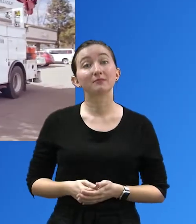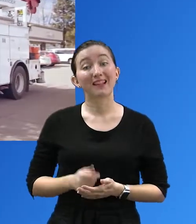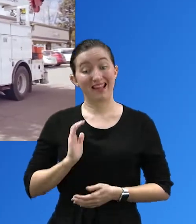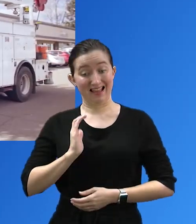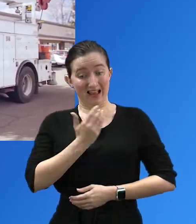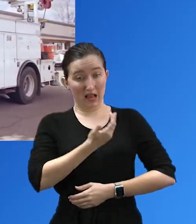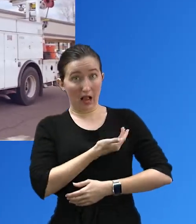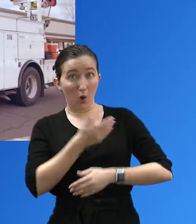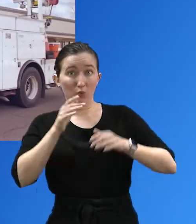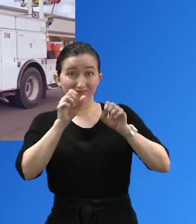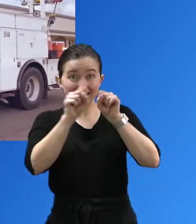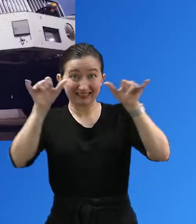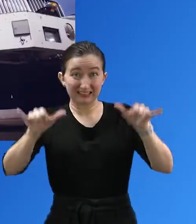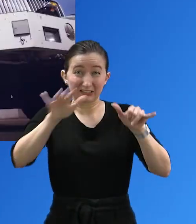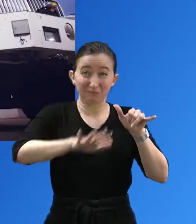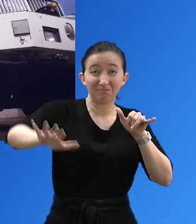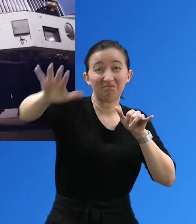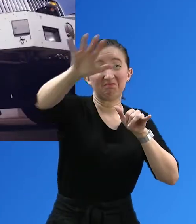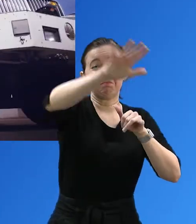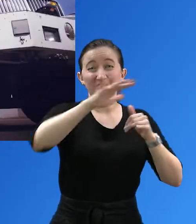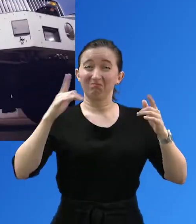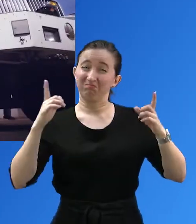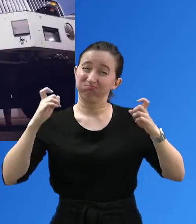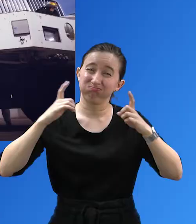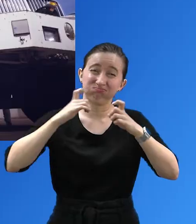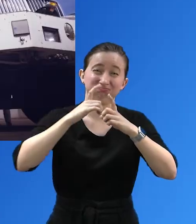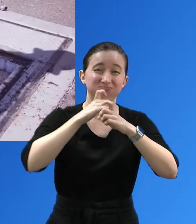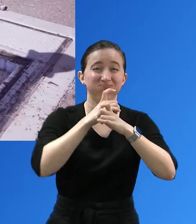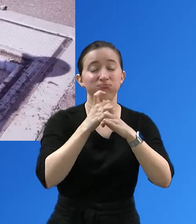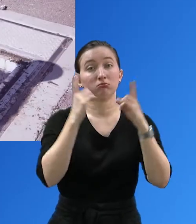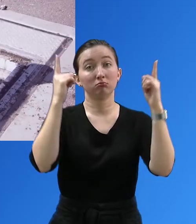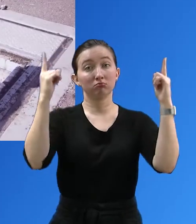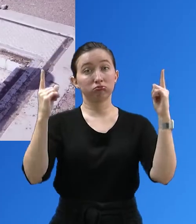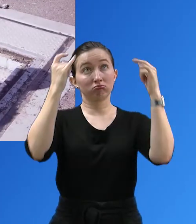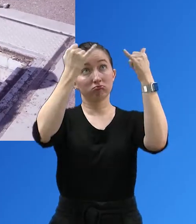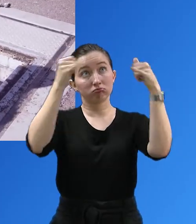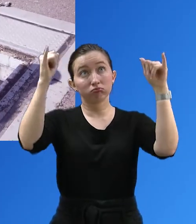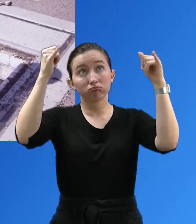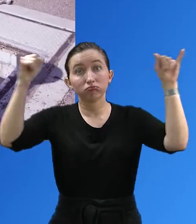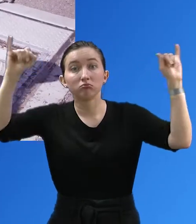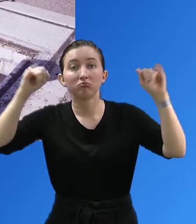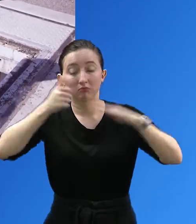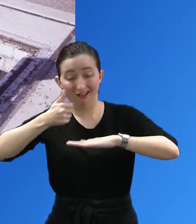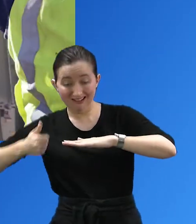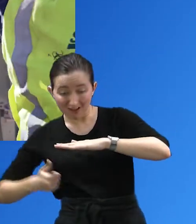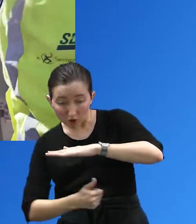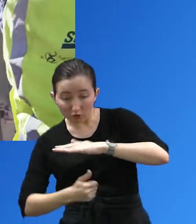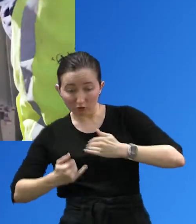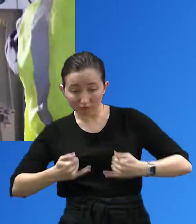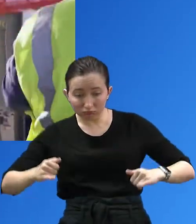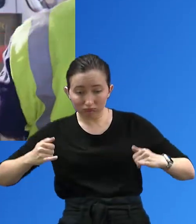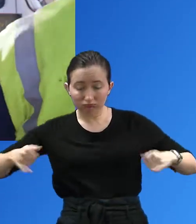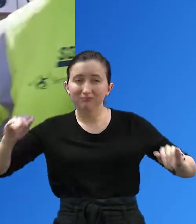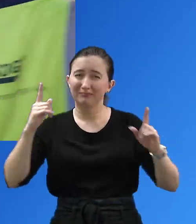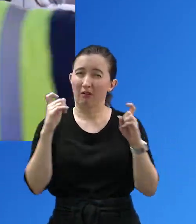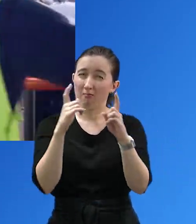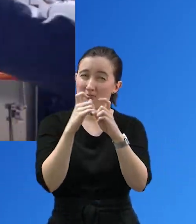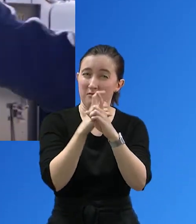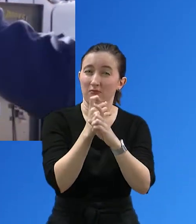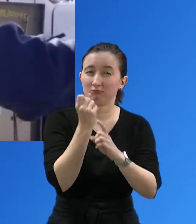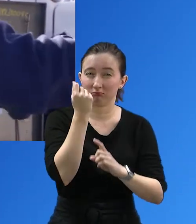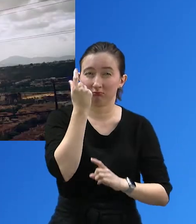SD Genie's electric distribution system is a vast network of overhead and underground facilities with many complex parts.